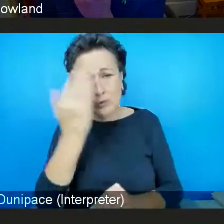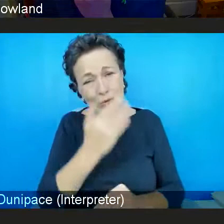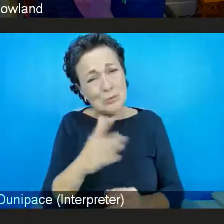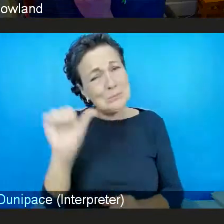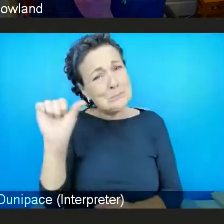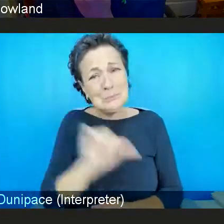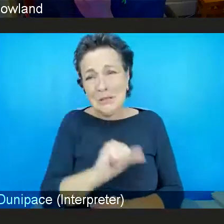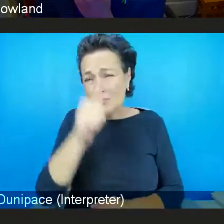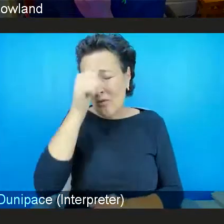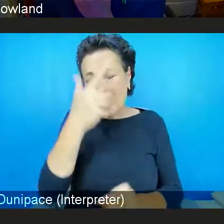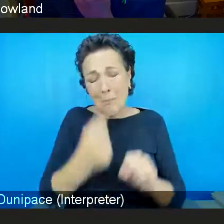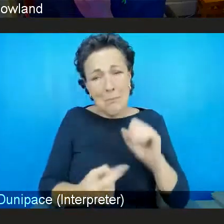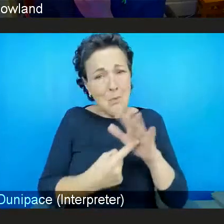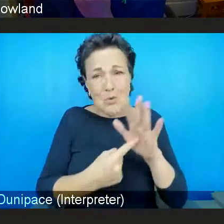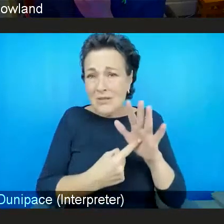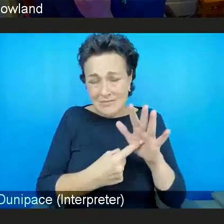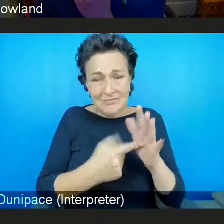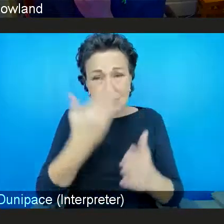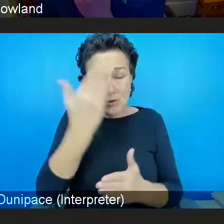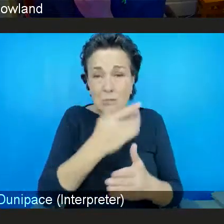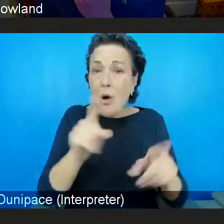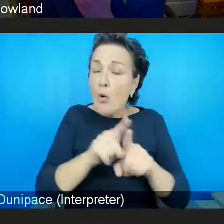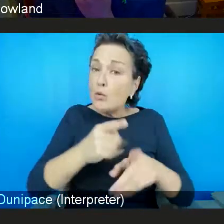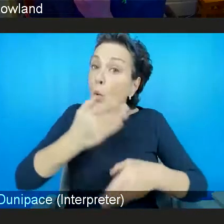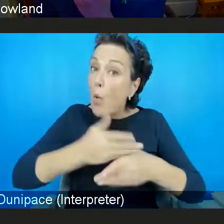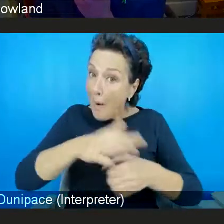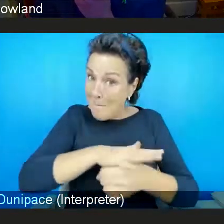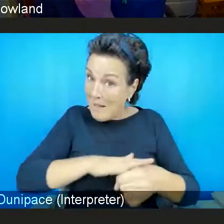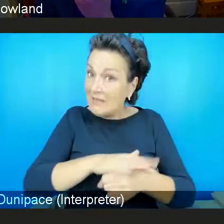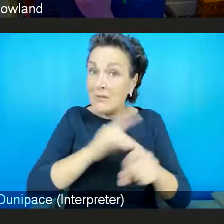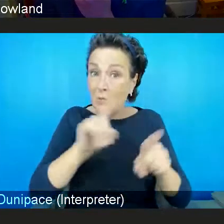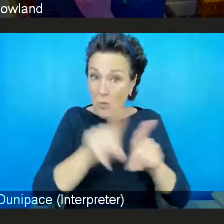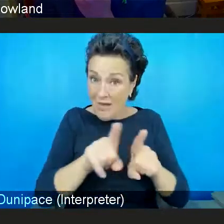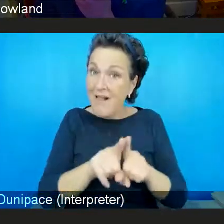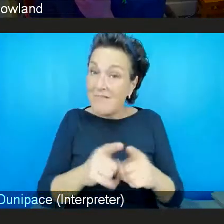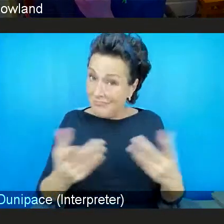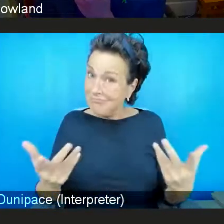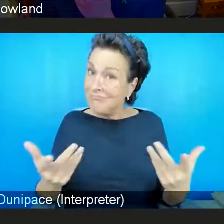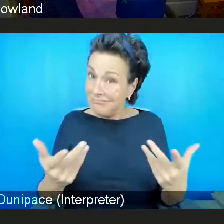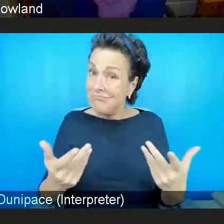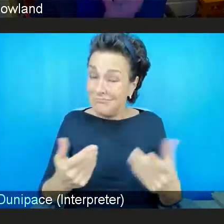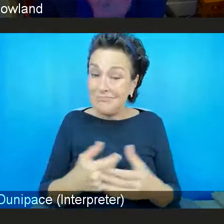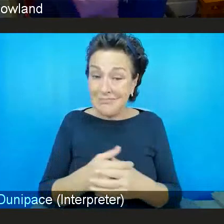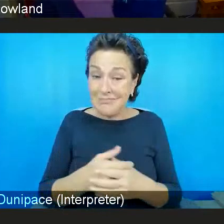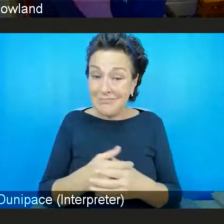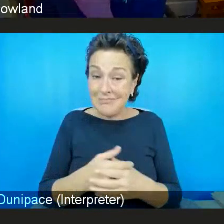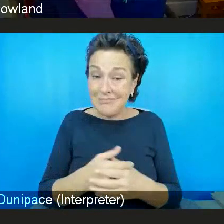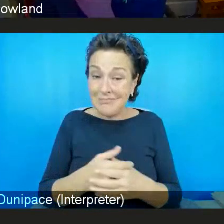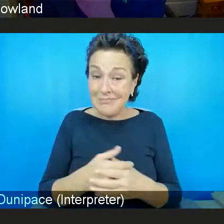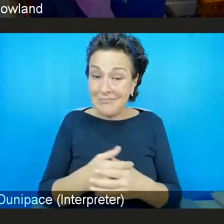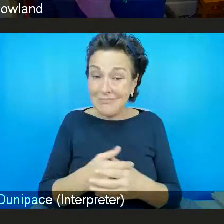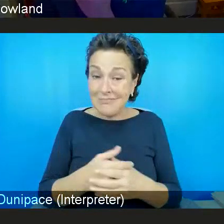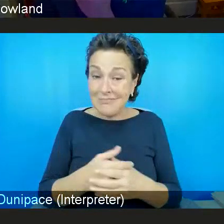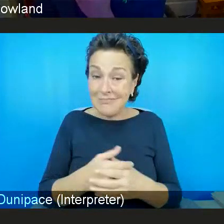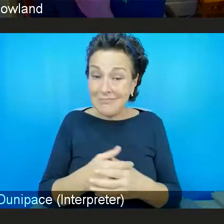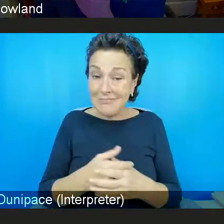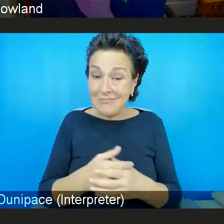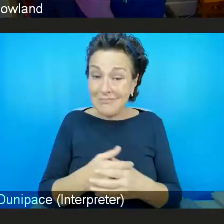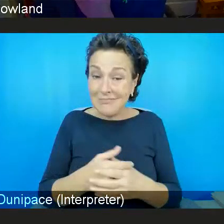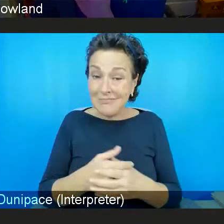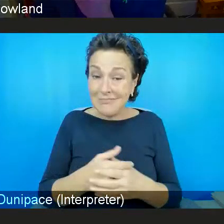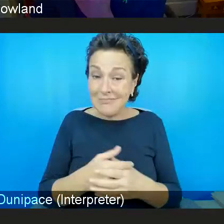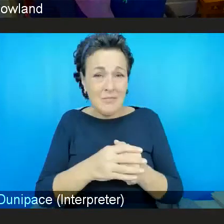hugely important in schools, but also in workplaces as well. I still think we've got a huge, huge way to go in workplaces and